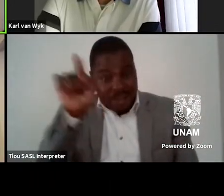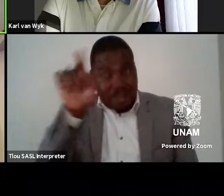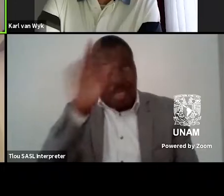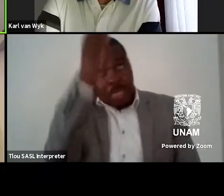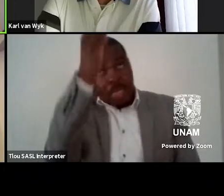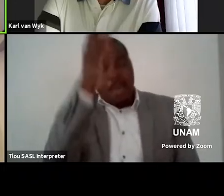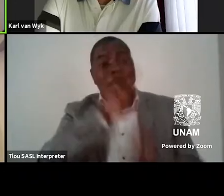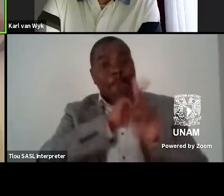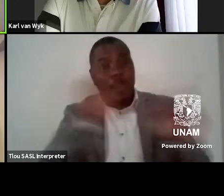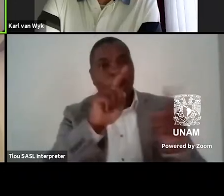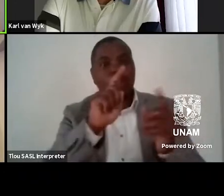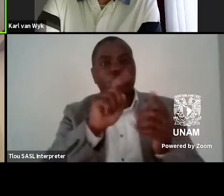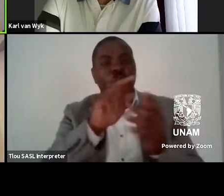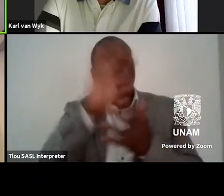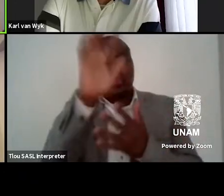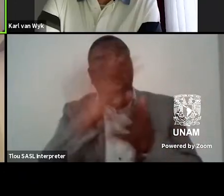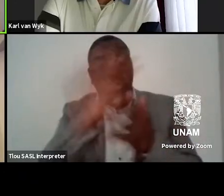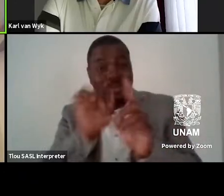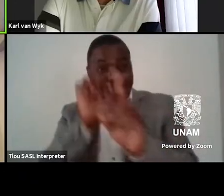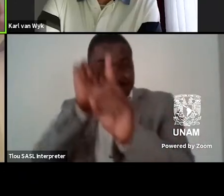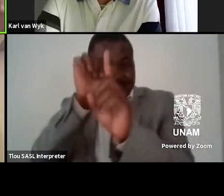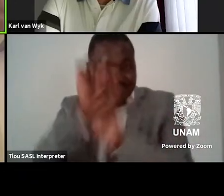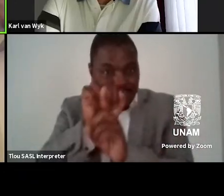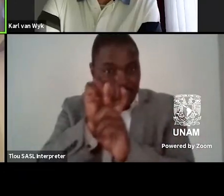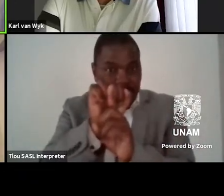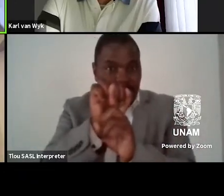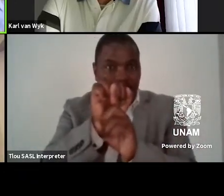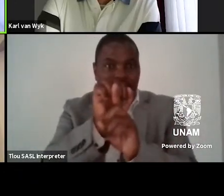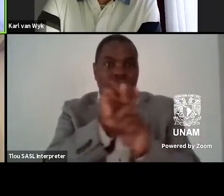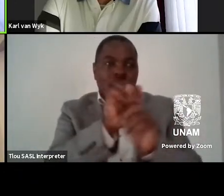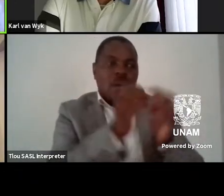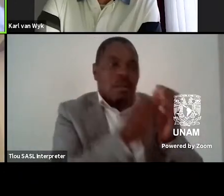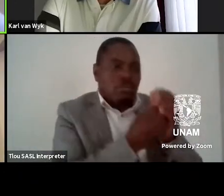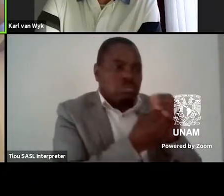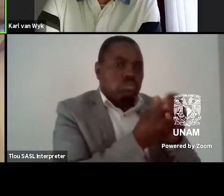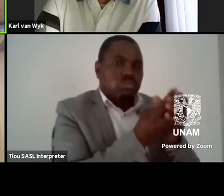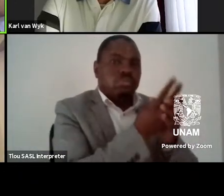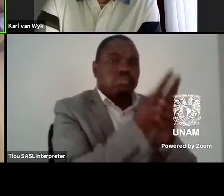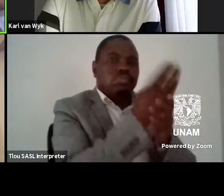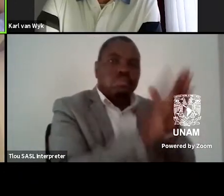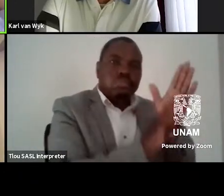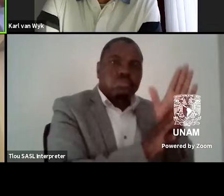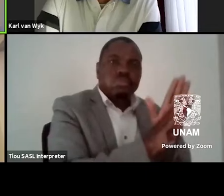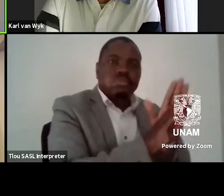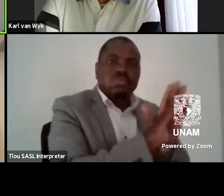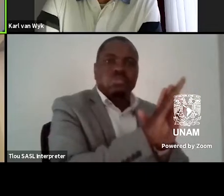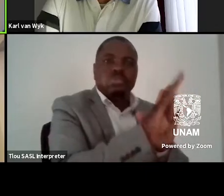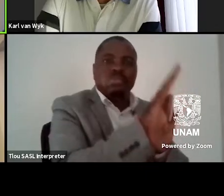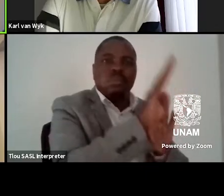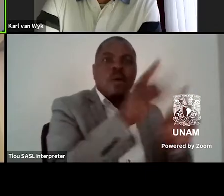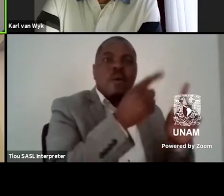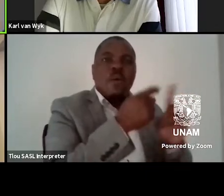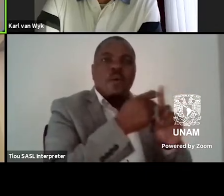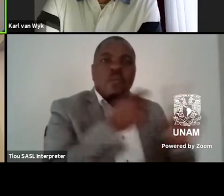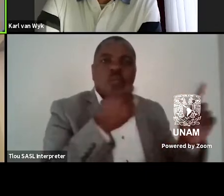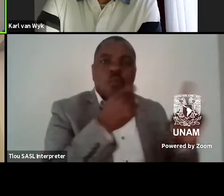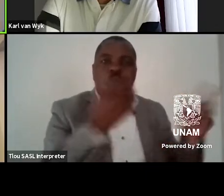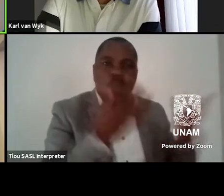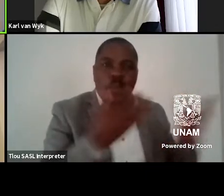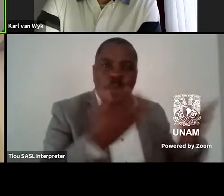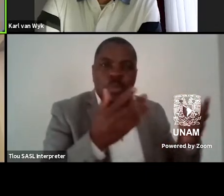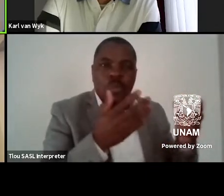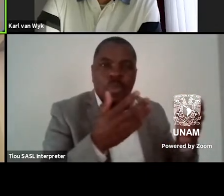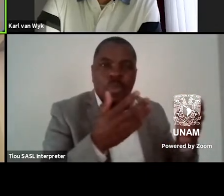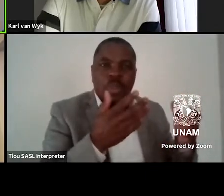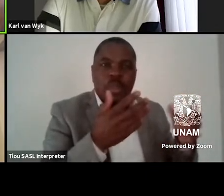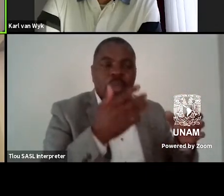developed in the interior of the country